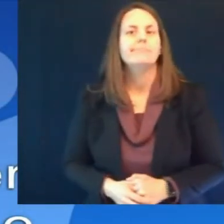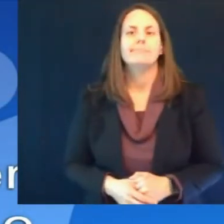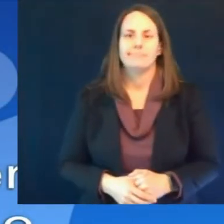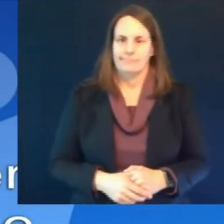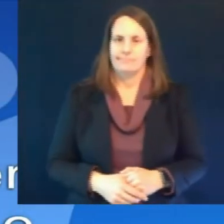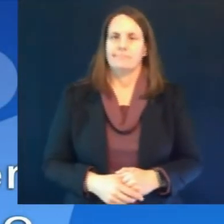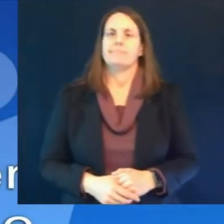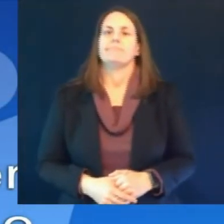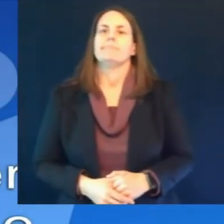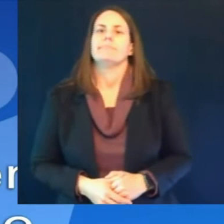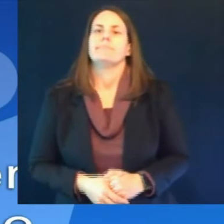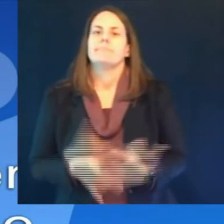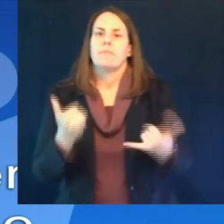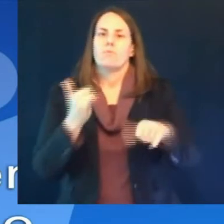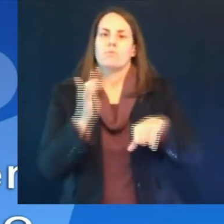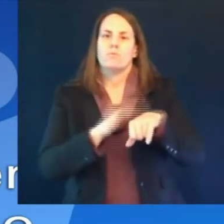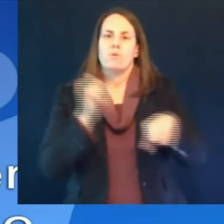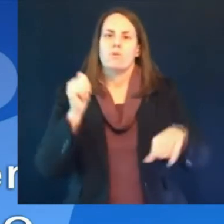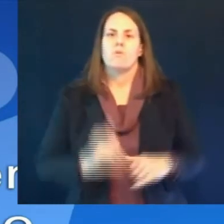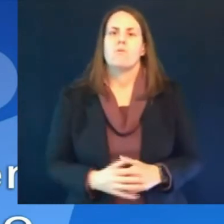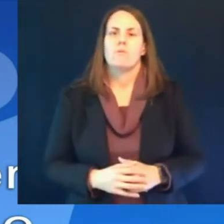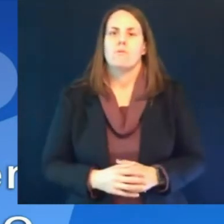tv in green bay britney